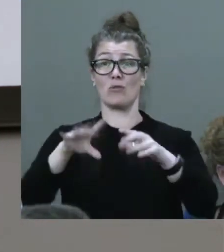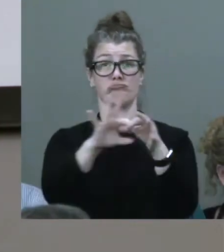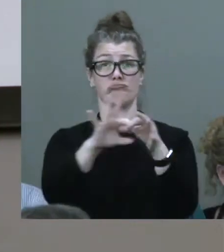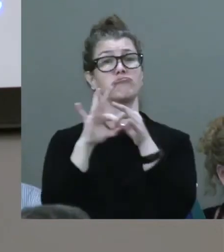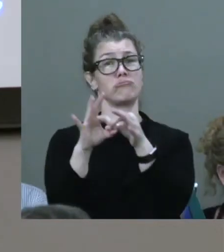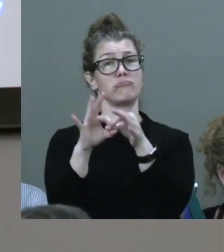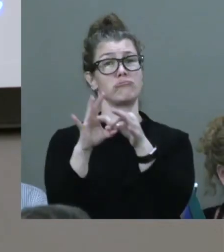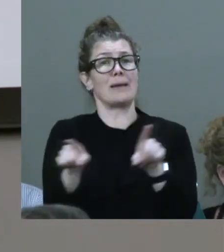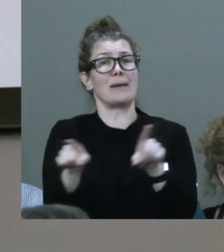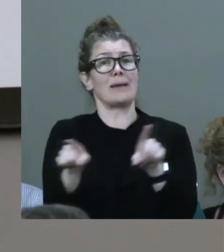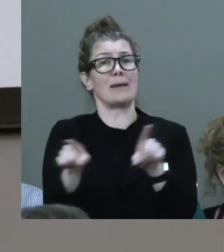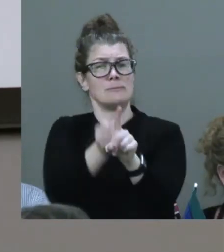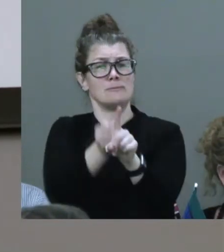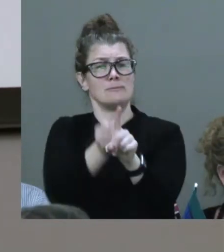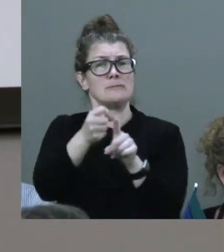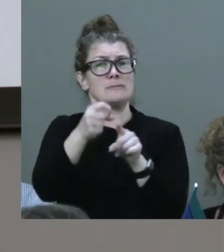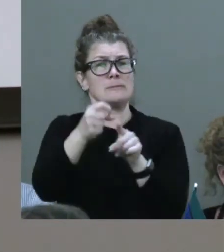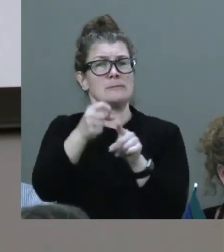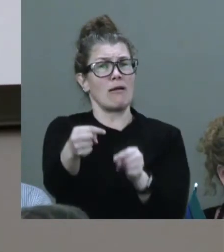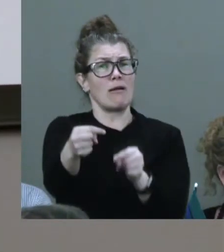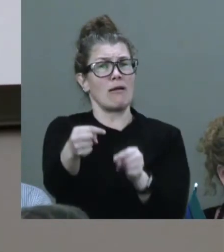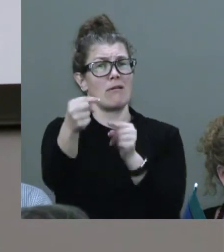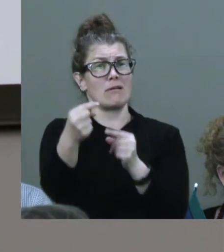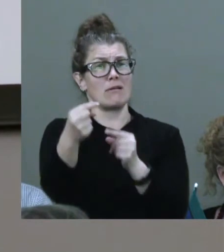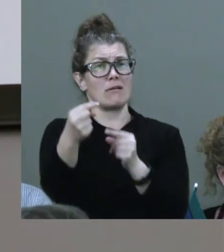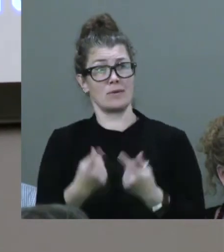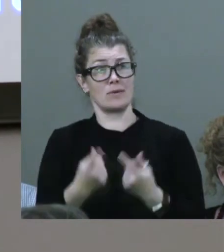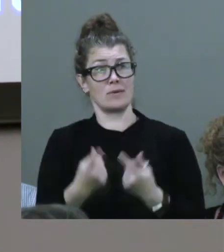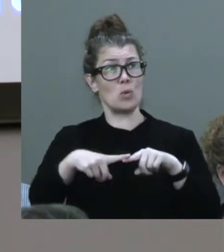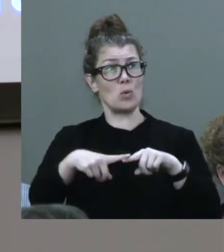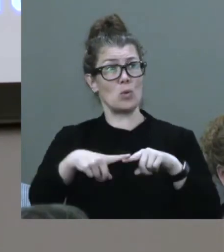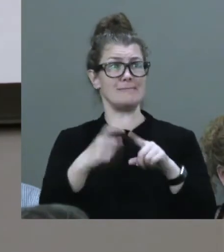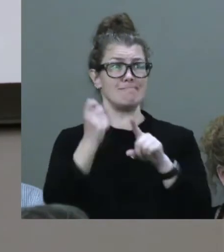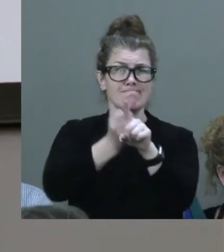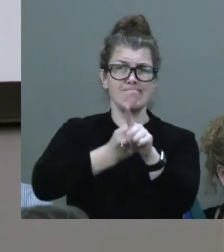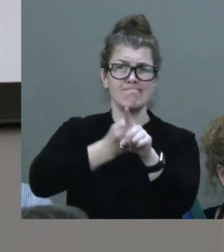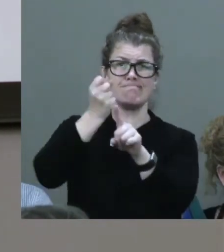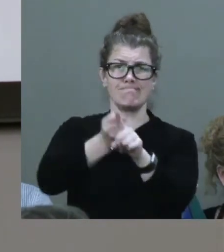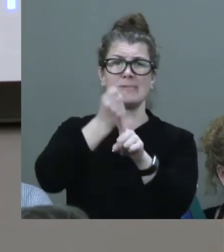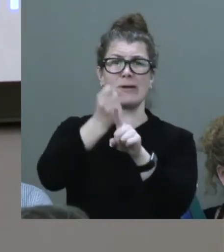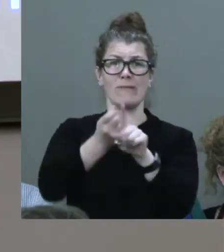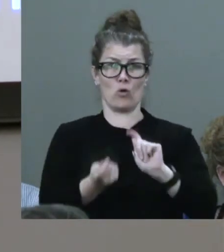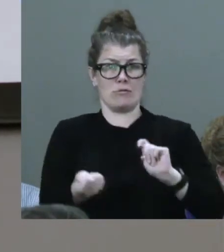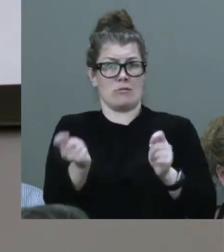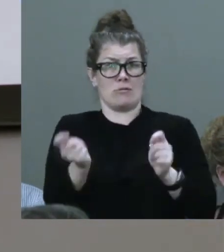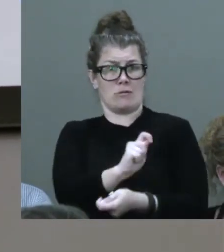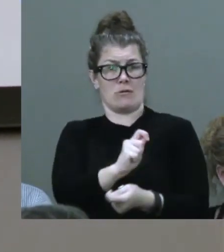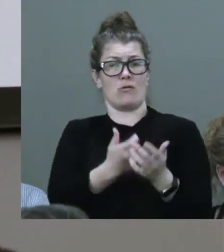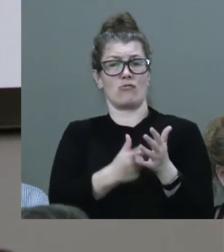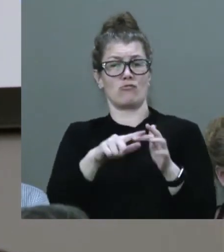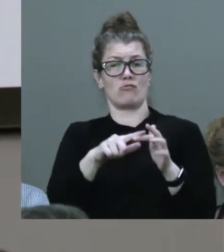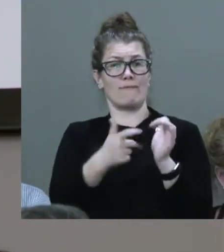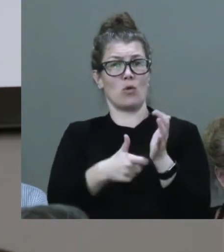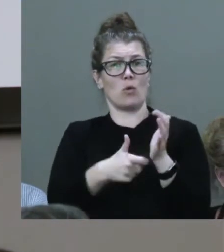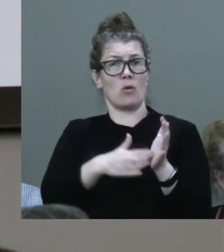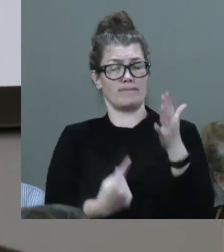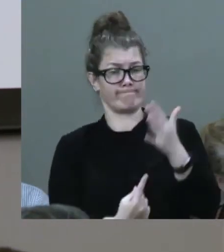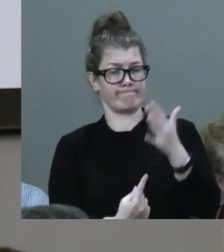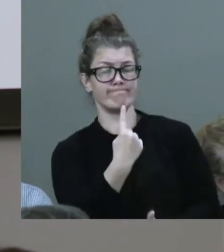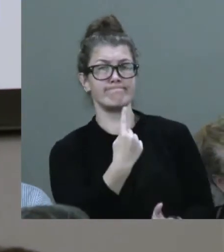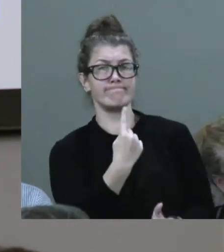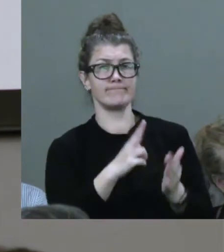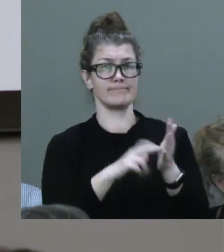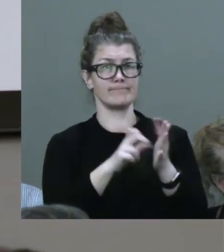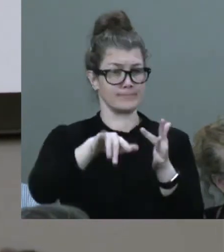struggle. We fought for that reform. We fought hard for that reform. The